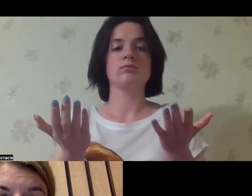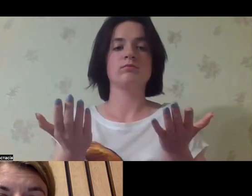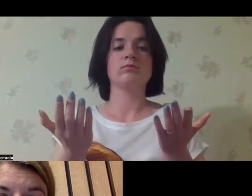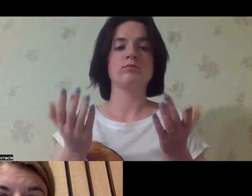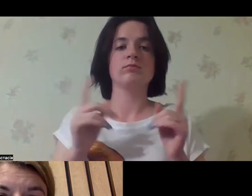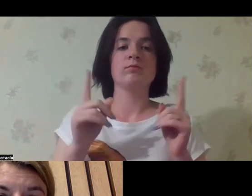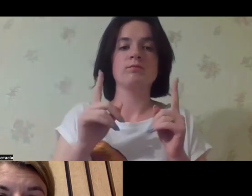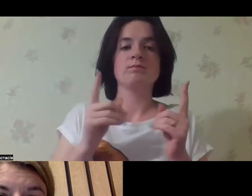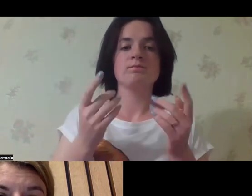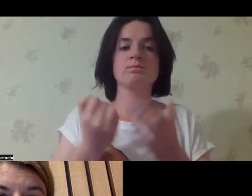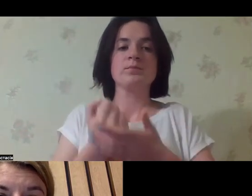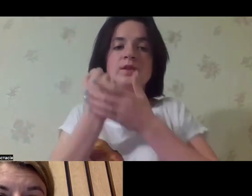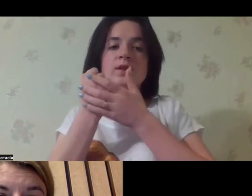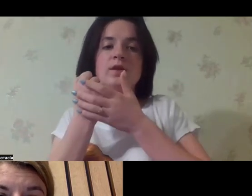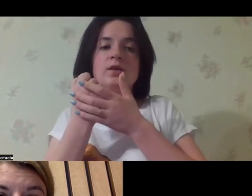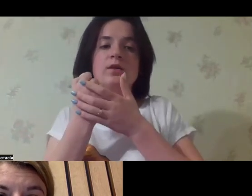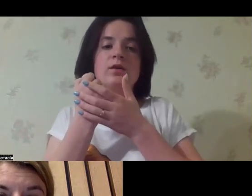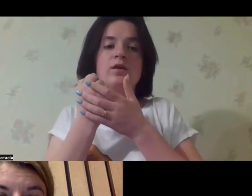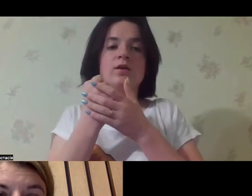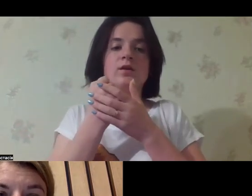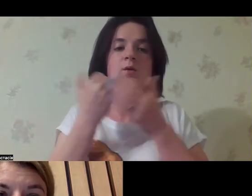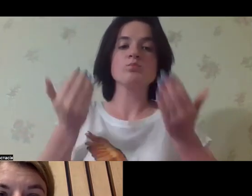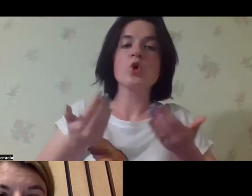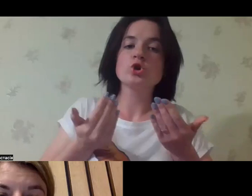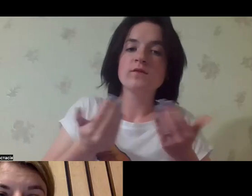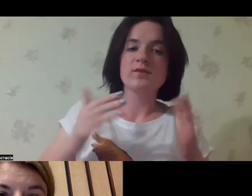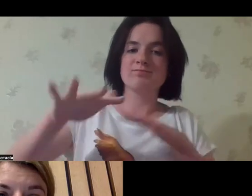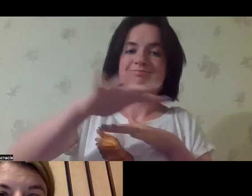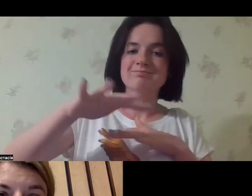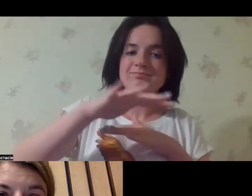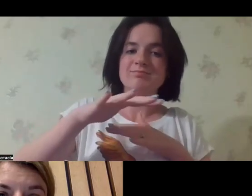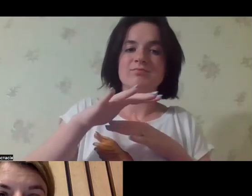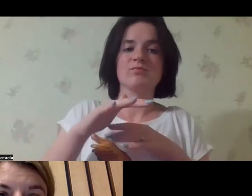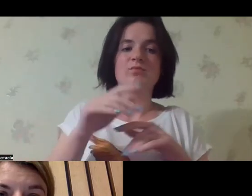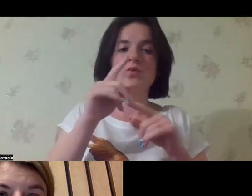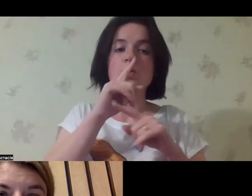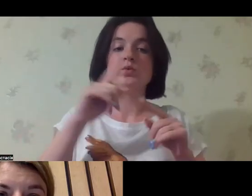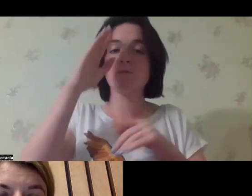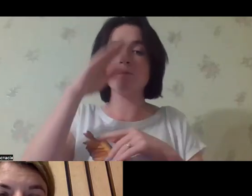example, the municipality for the place where you live.